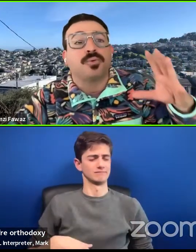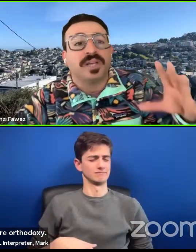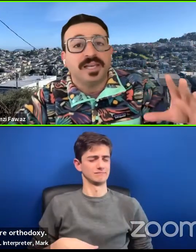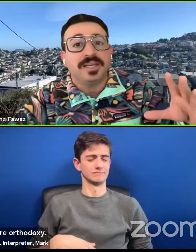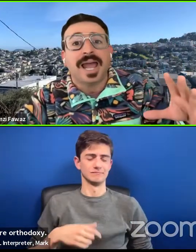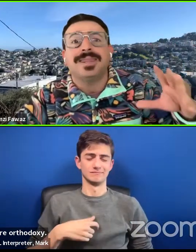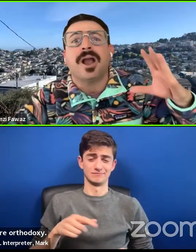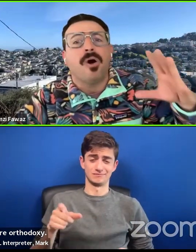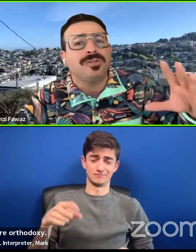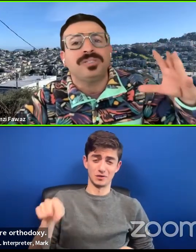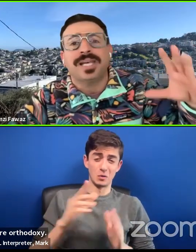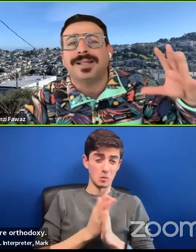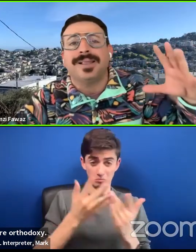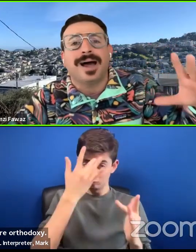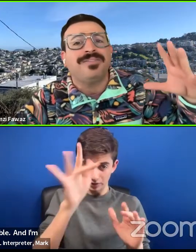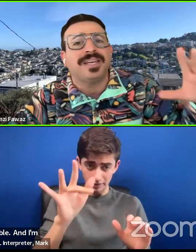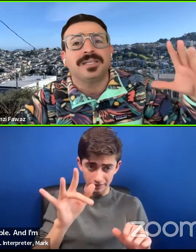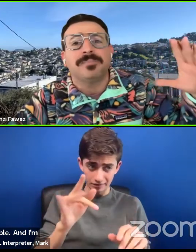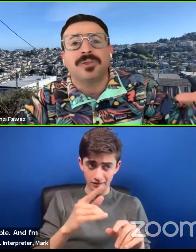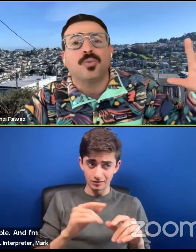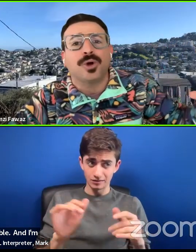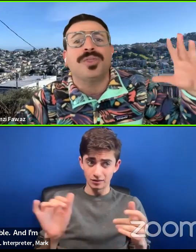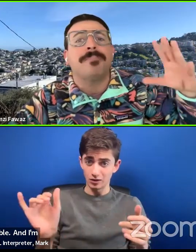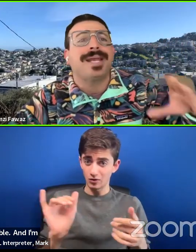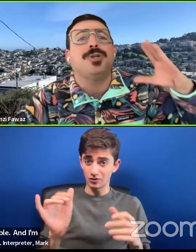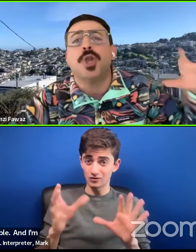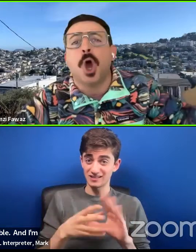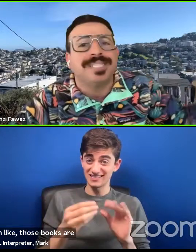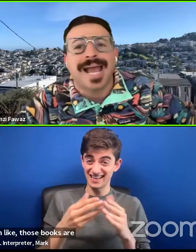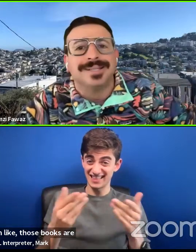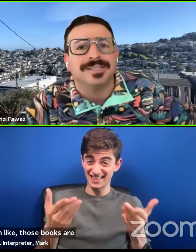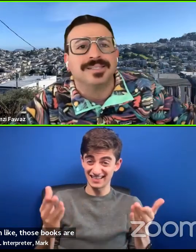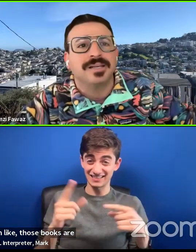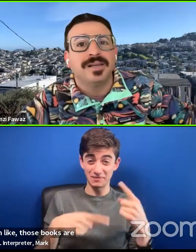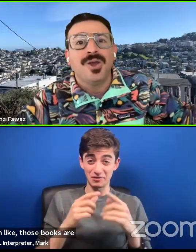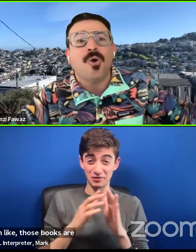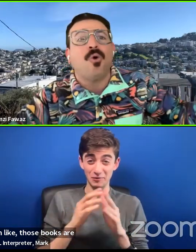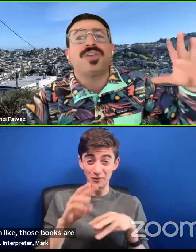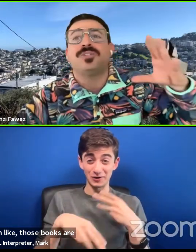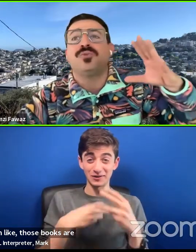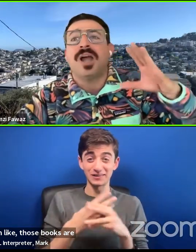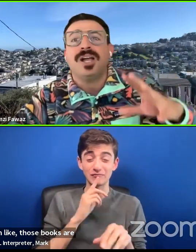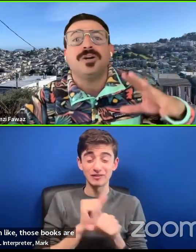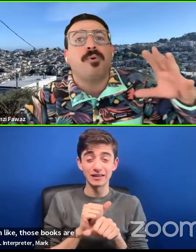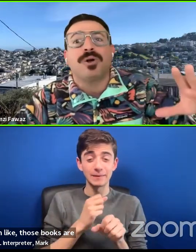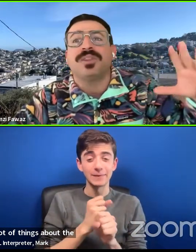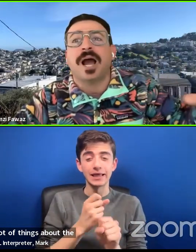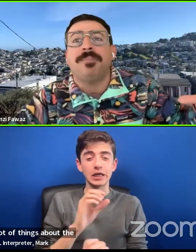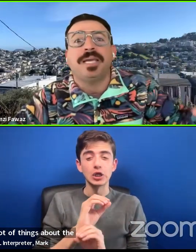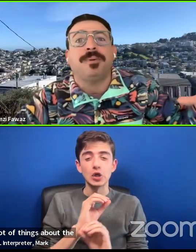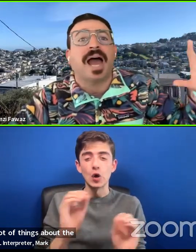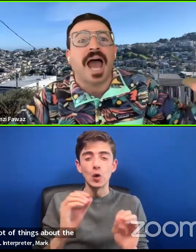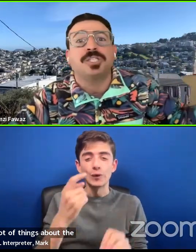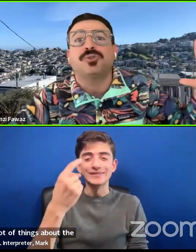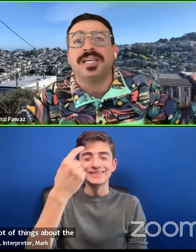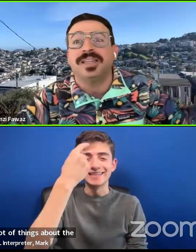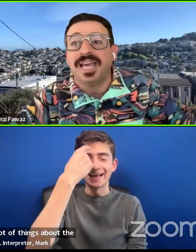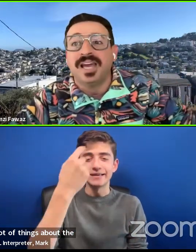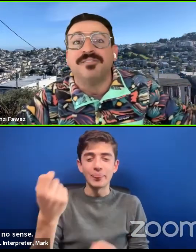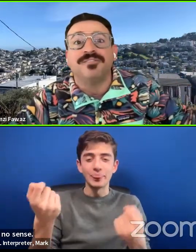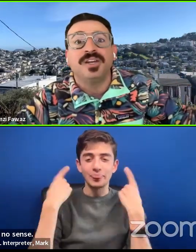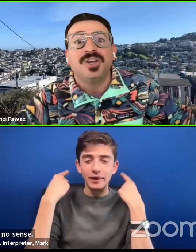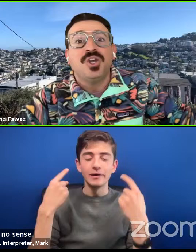books are brilliant. And they also say a lot of things about the world that make no sense or that do not comport with how people